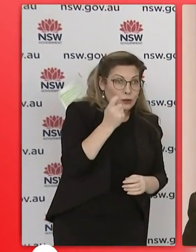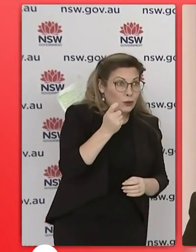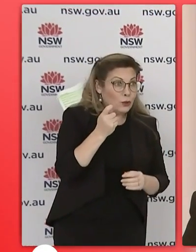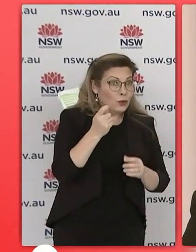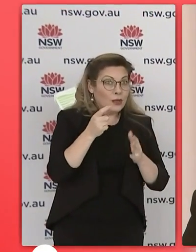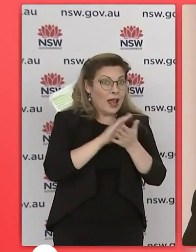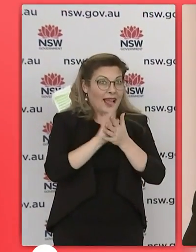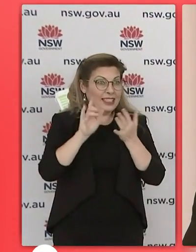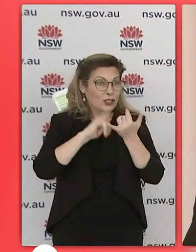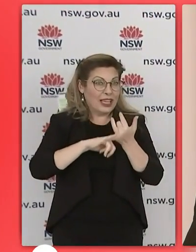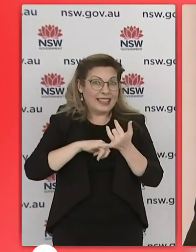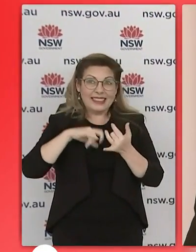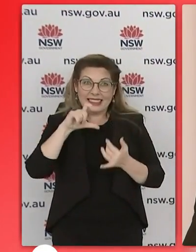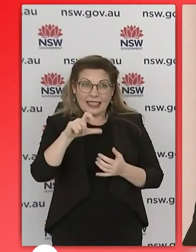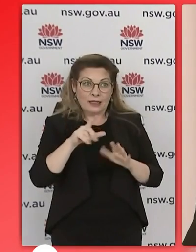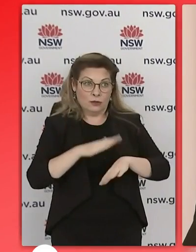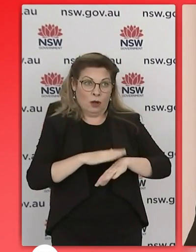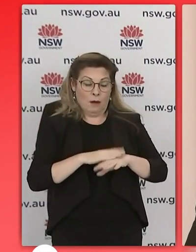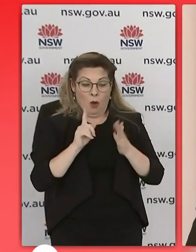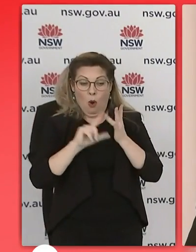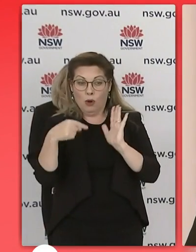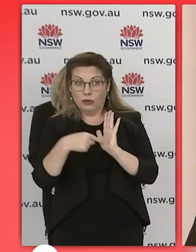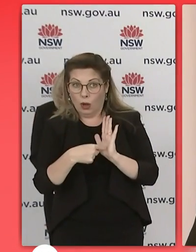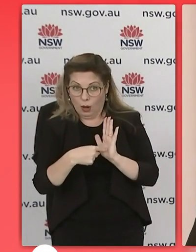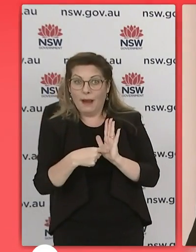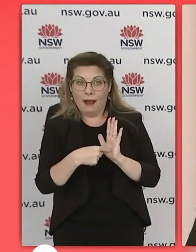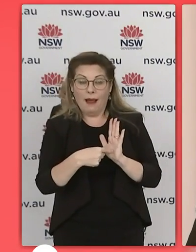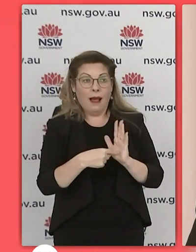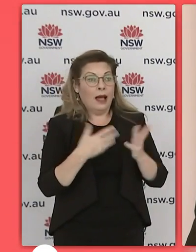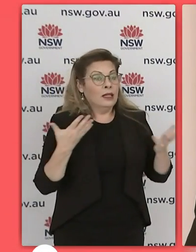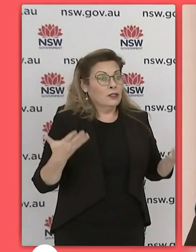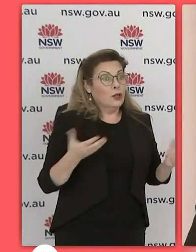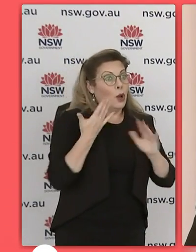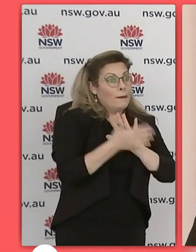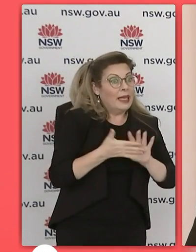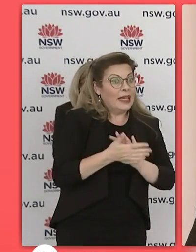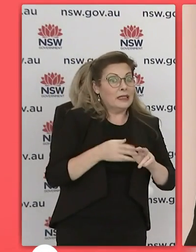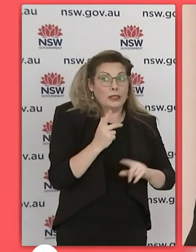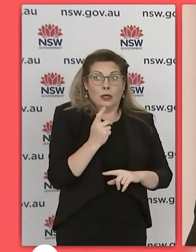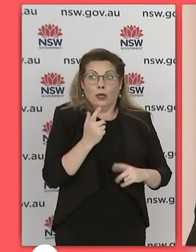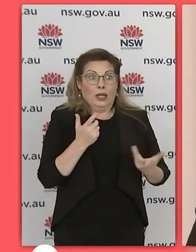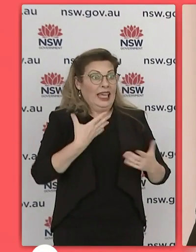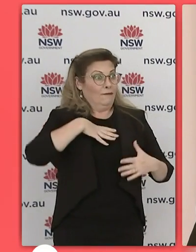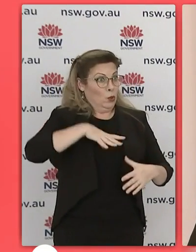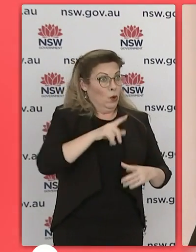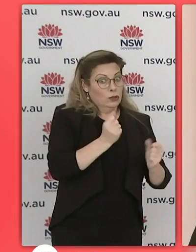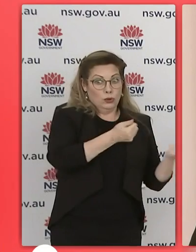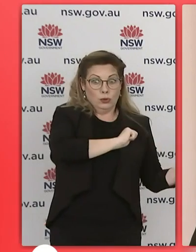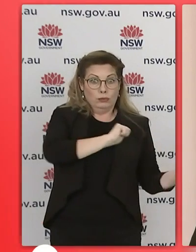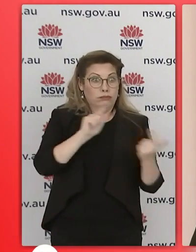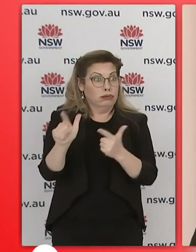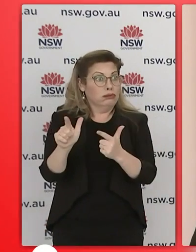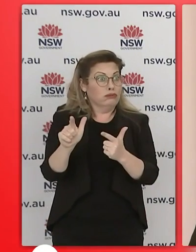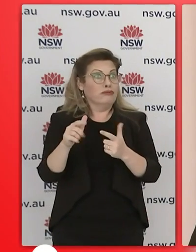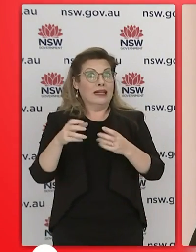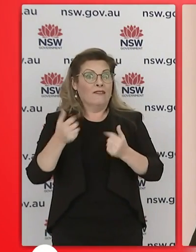um and in order to be able to do that safely for you to be able to go and to sit your exams uh you're being given a golden